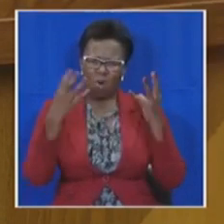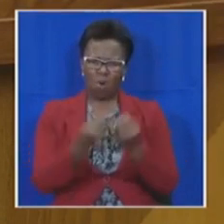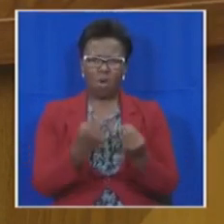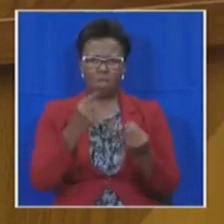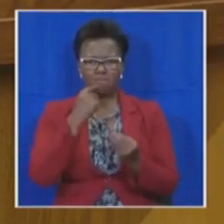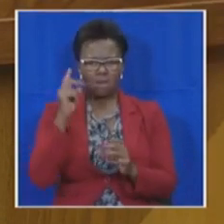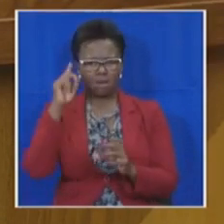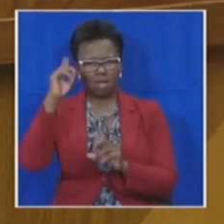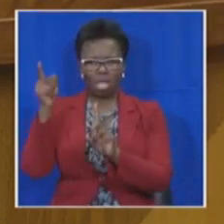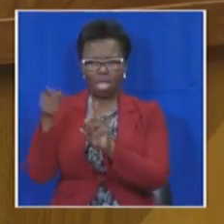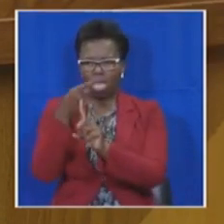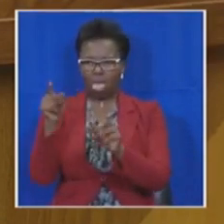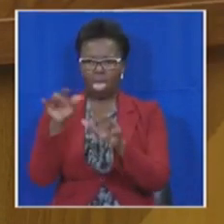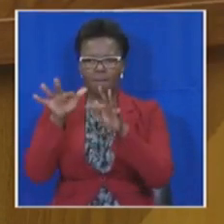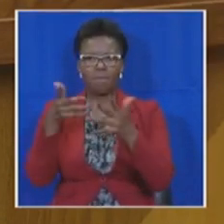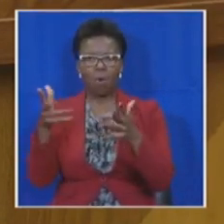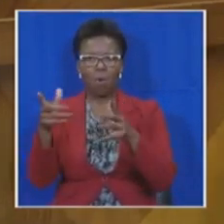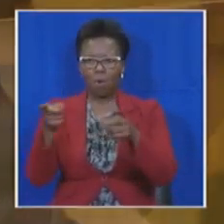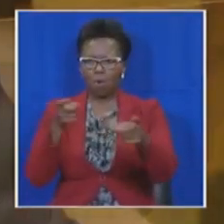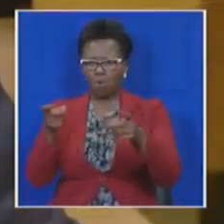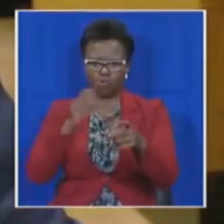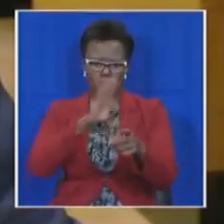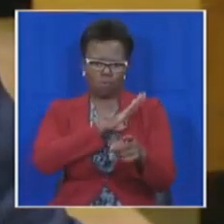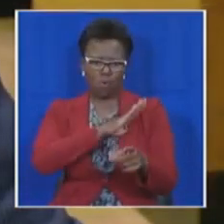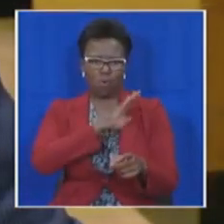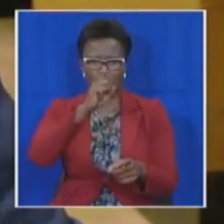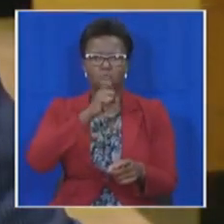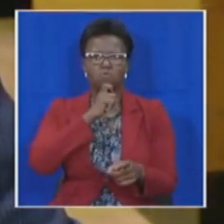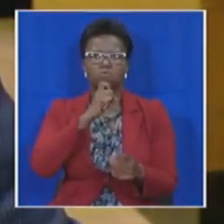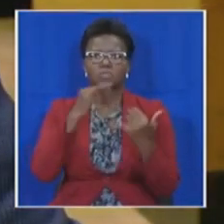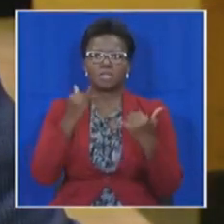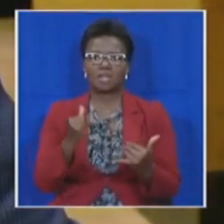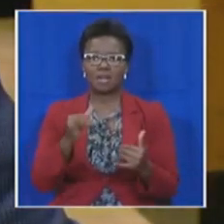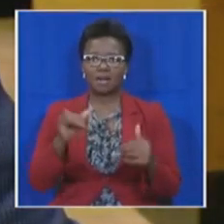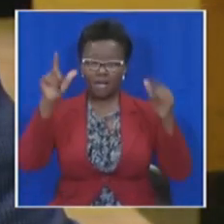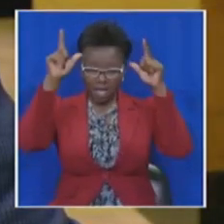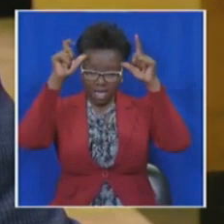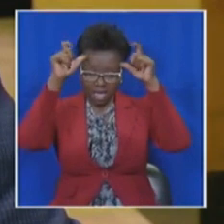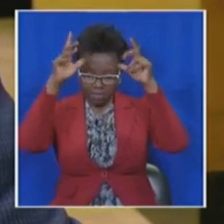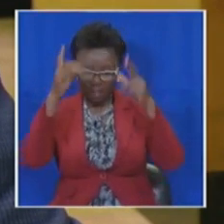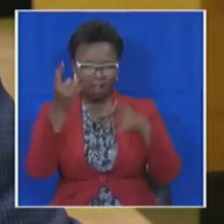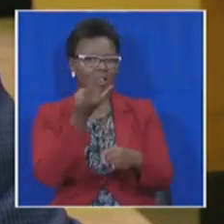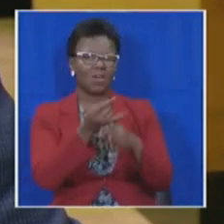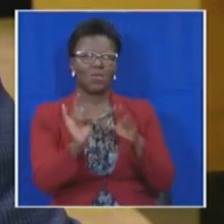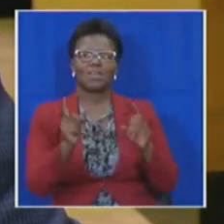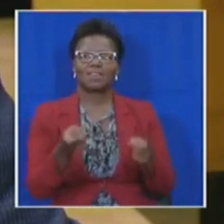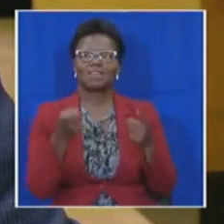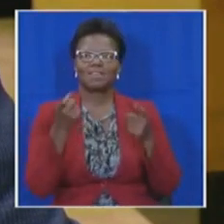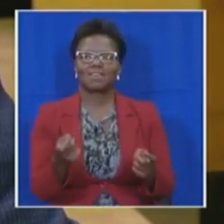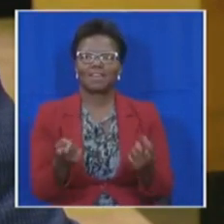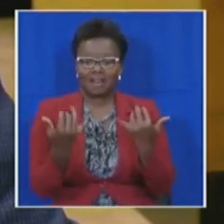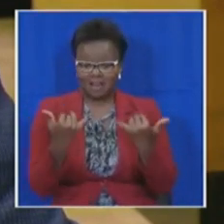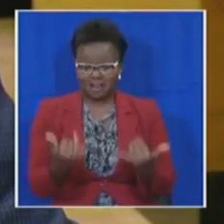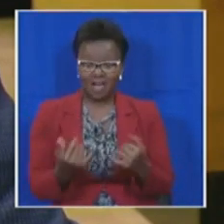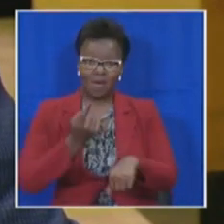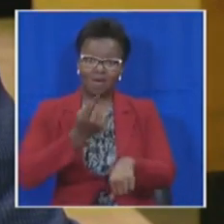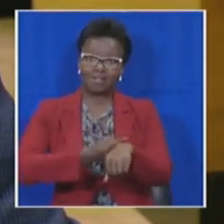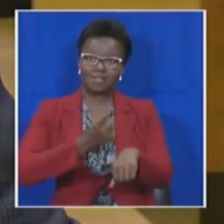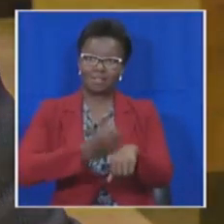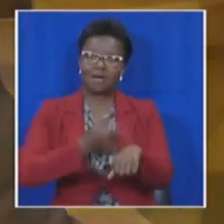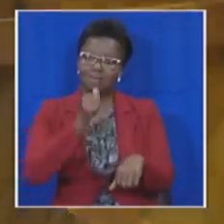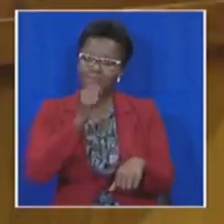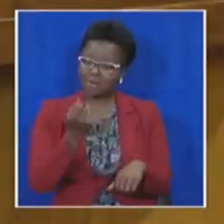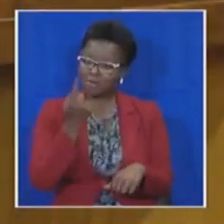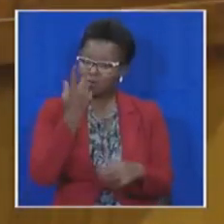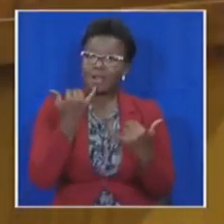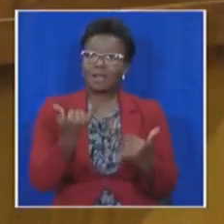might, it can never win over right. Because evil never conquers good. And the time has come when voters have realized the